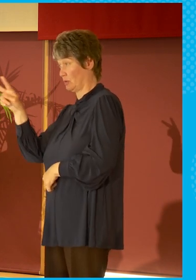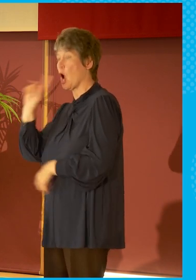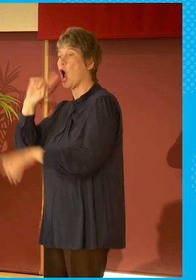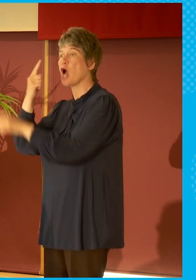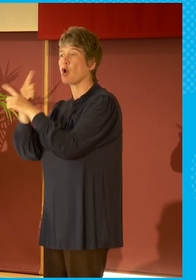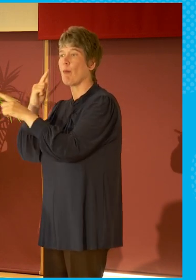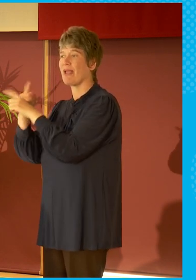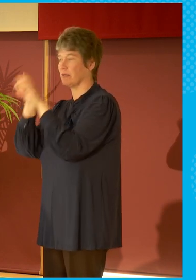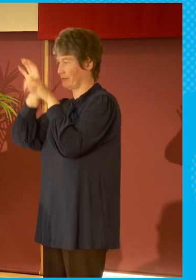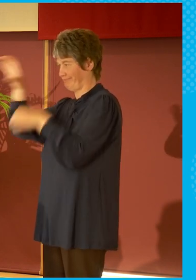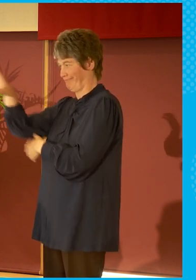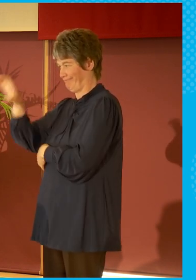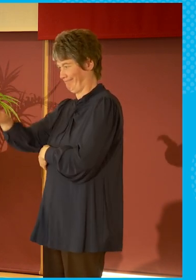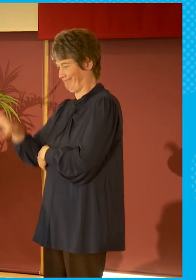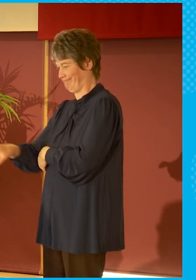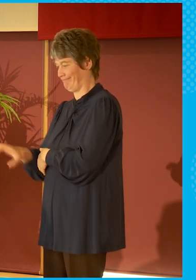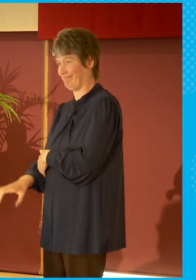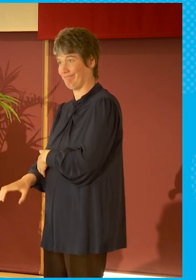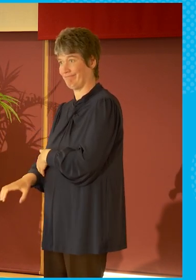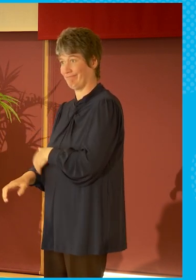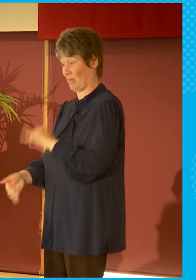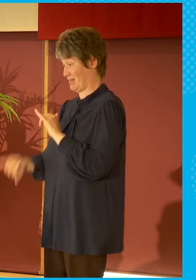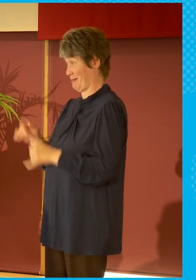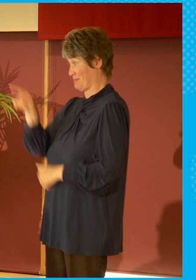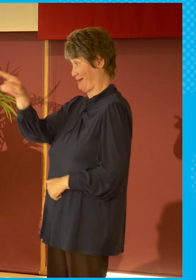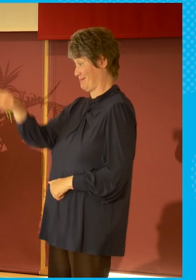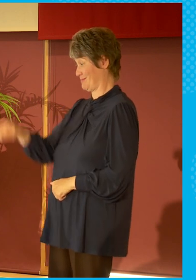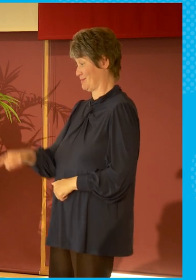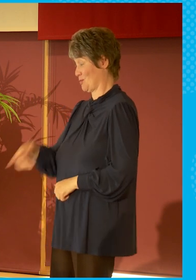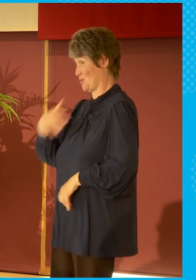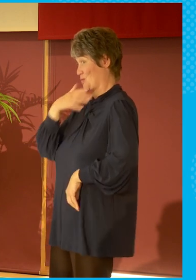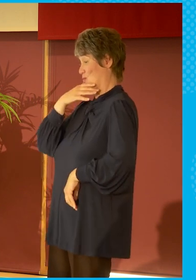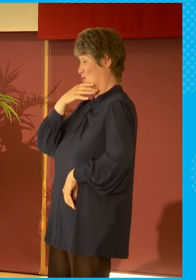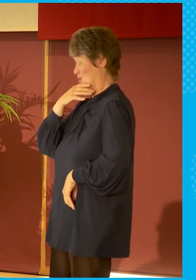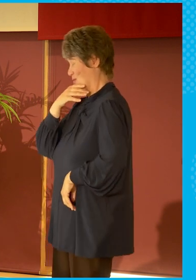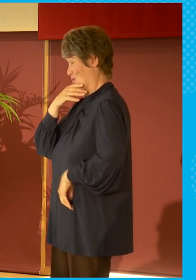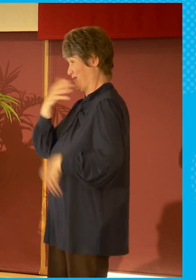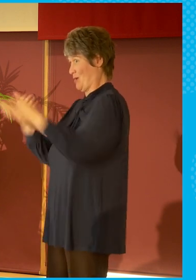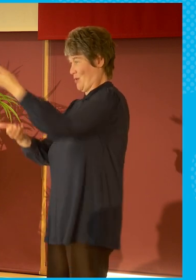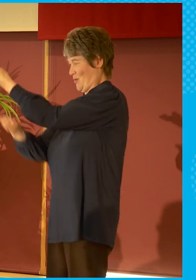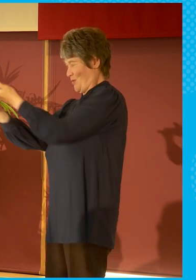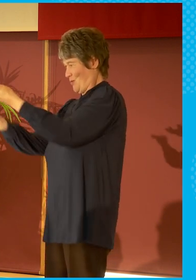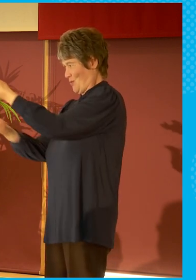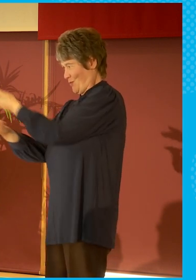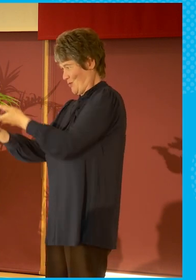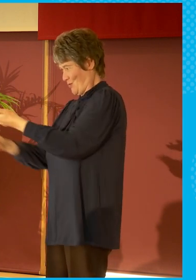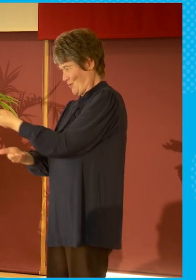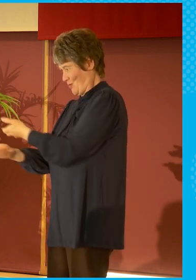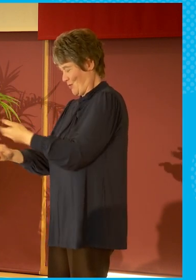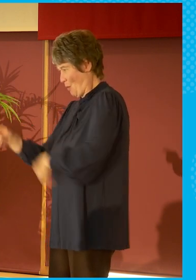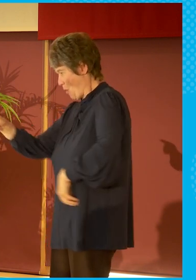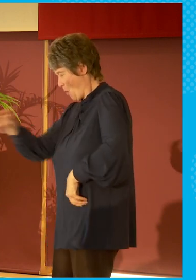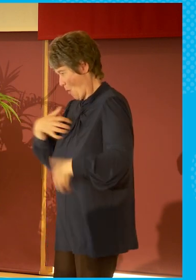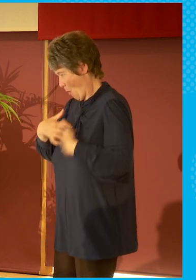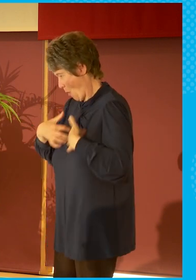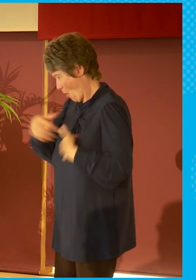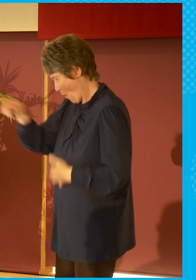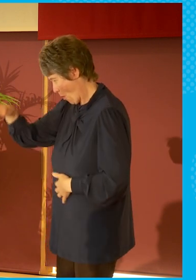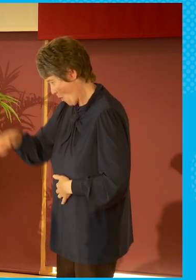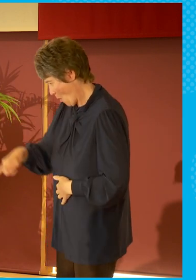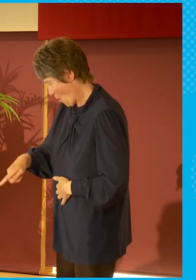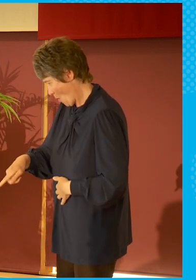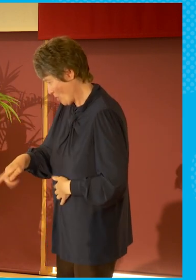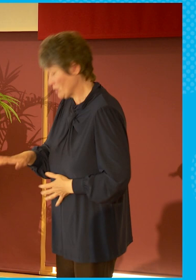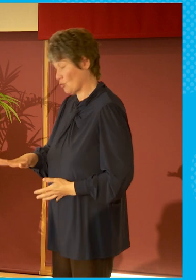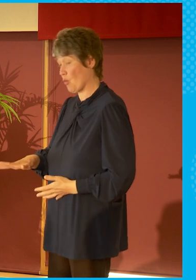comment section is the gallery wherever, you know, that's where the gallery is. So in a sense of trust from,